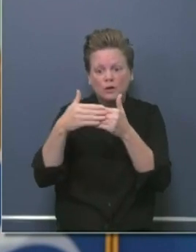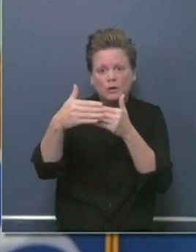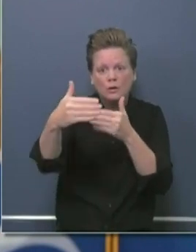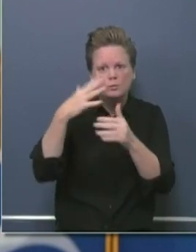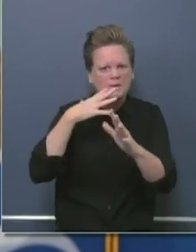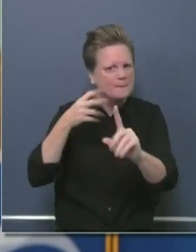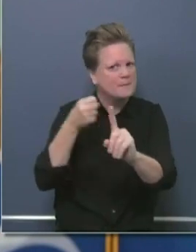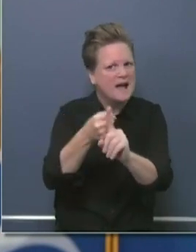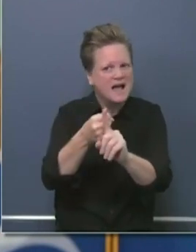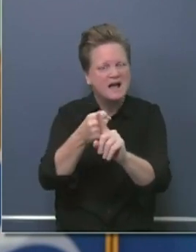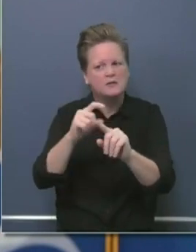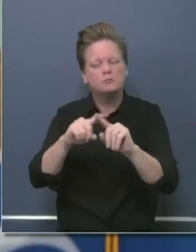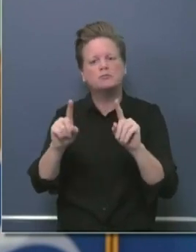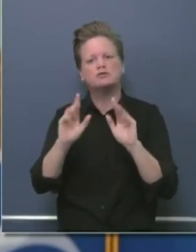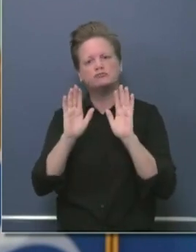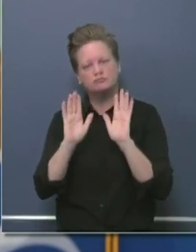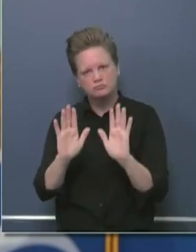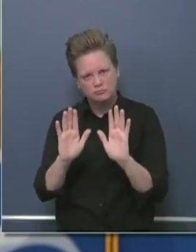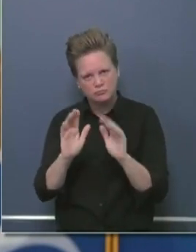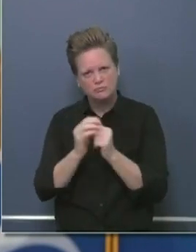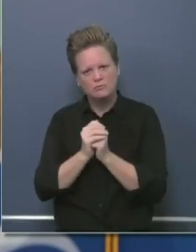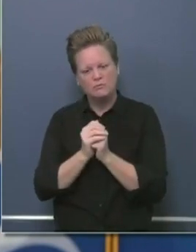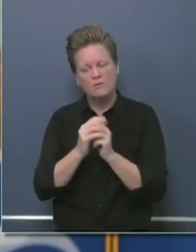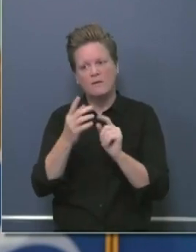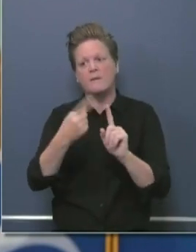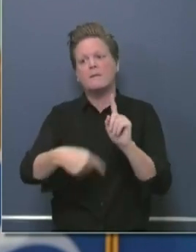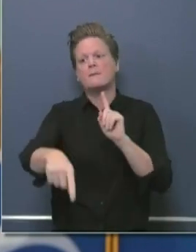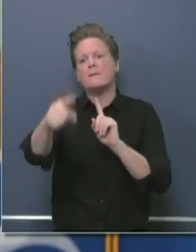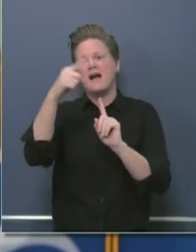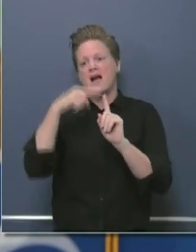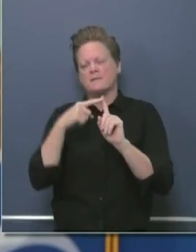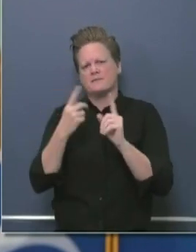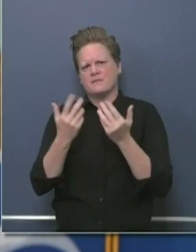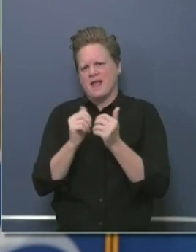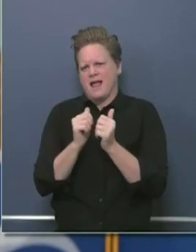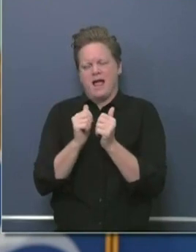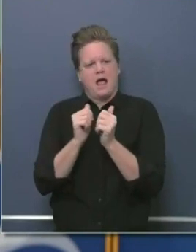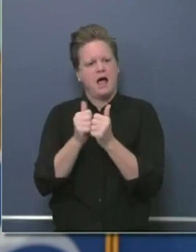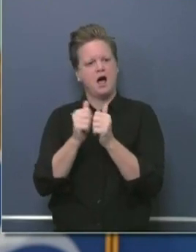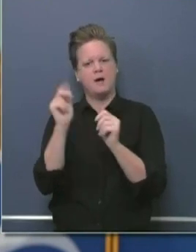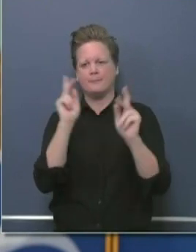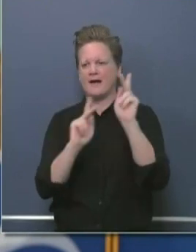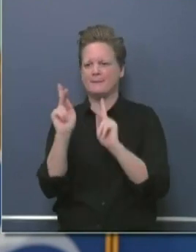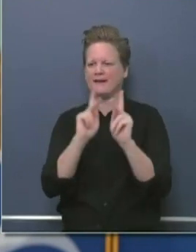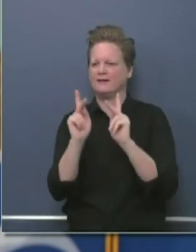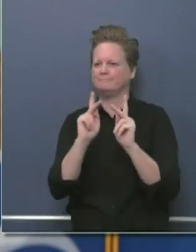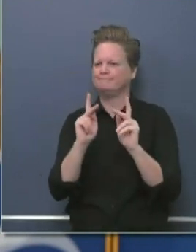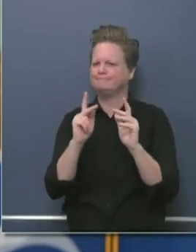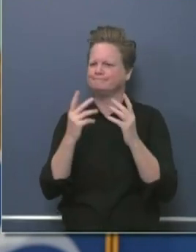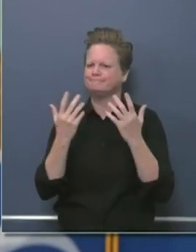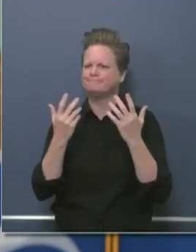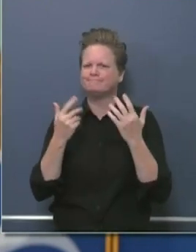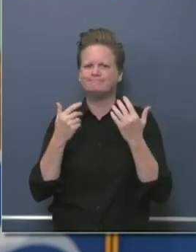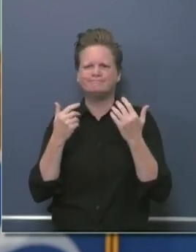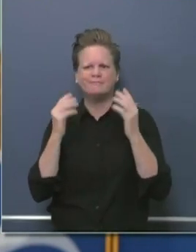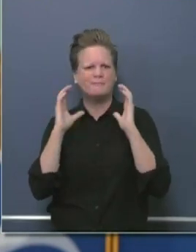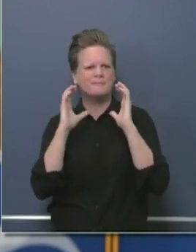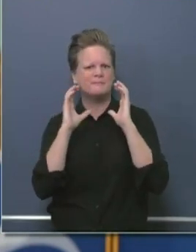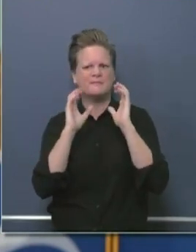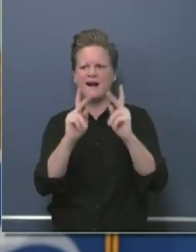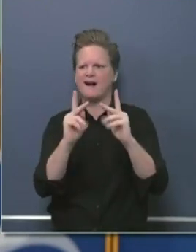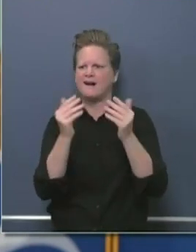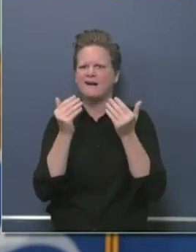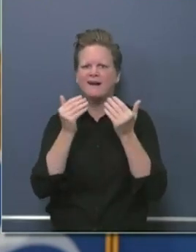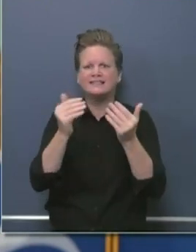now go back to the opening conversation about moving people back into phase two, back into the economy through this phase two